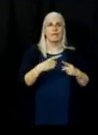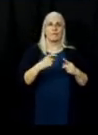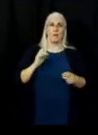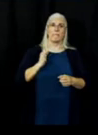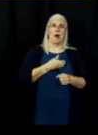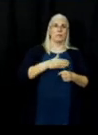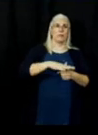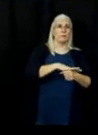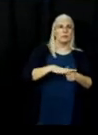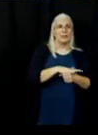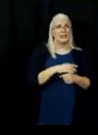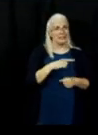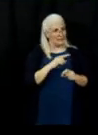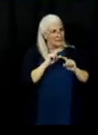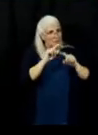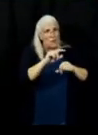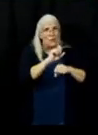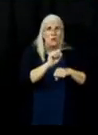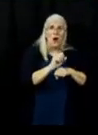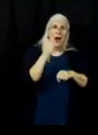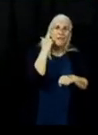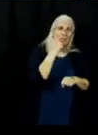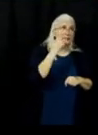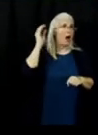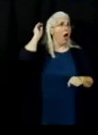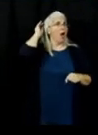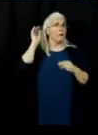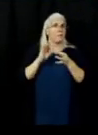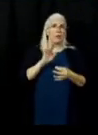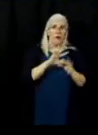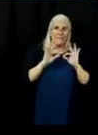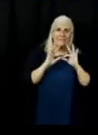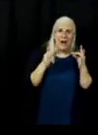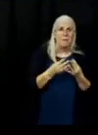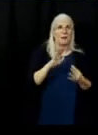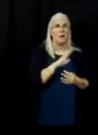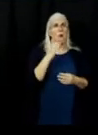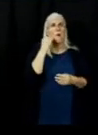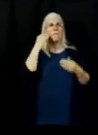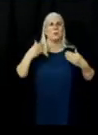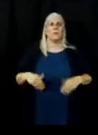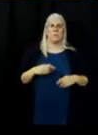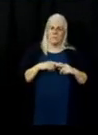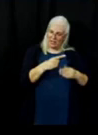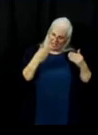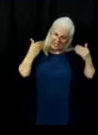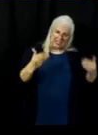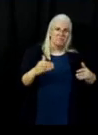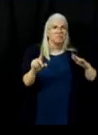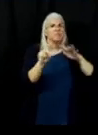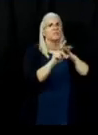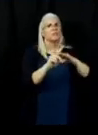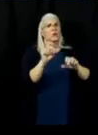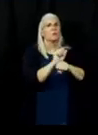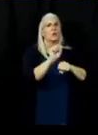families are also evacuated out of town and they're here putting in, putting in some hard work for all of